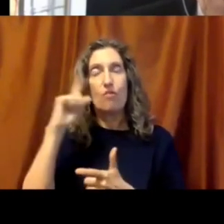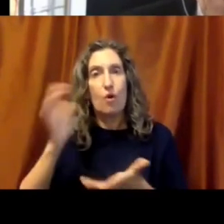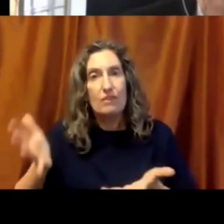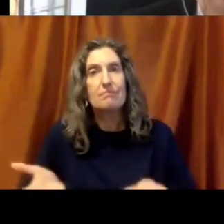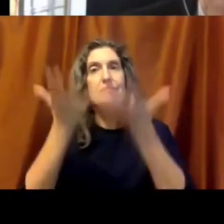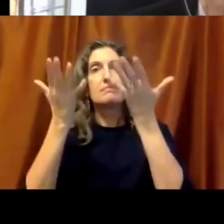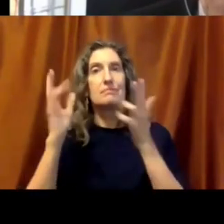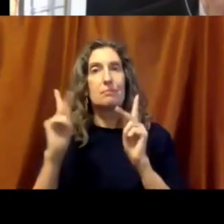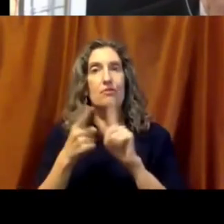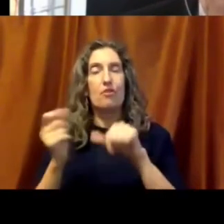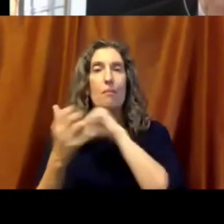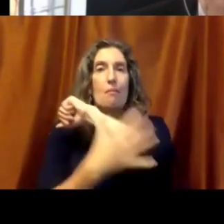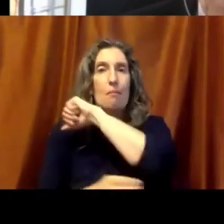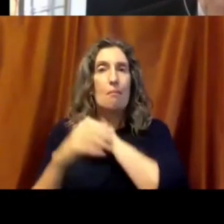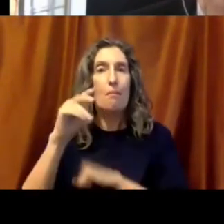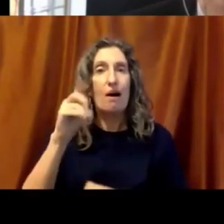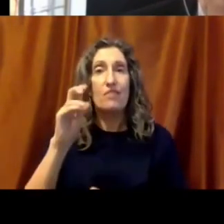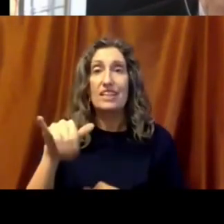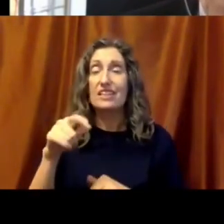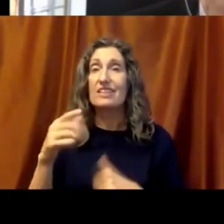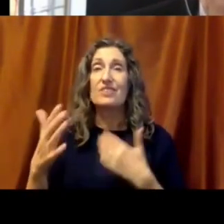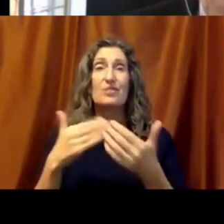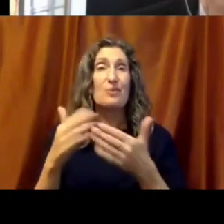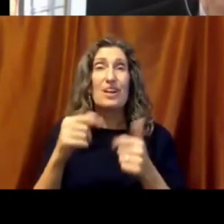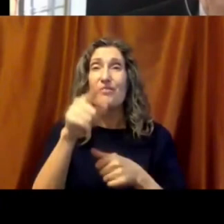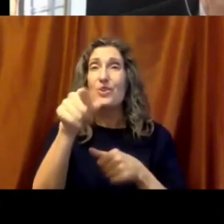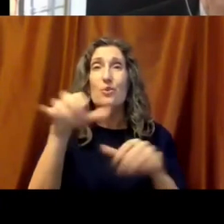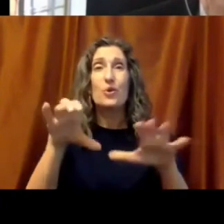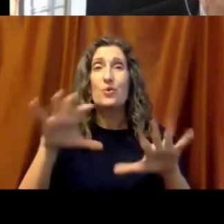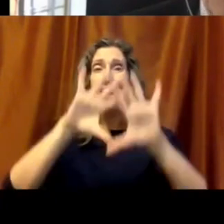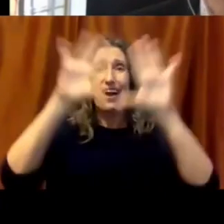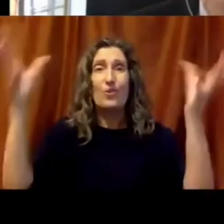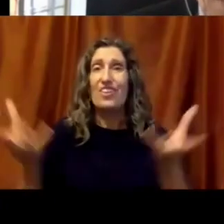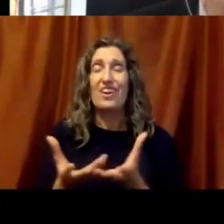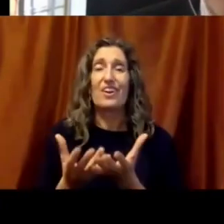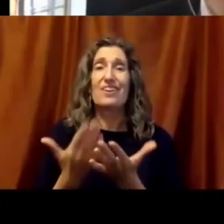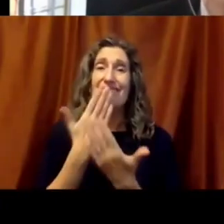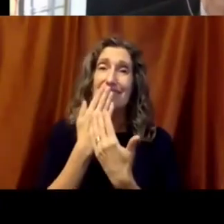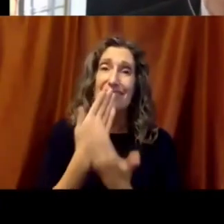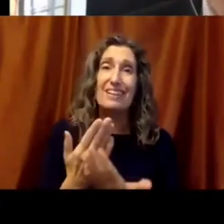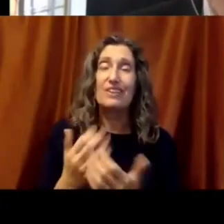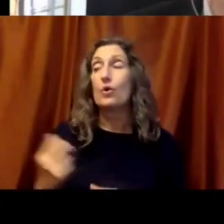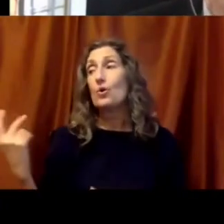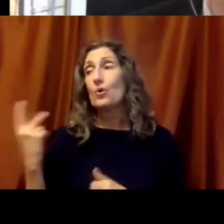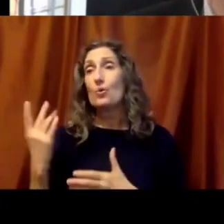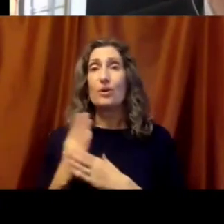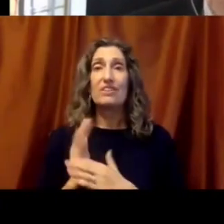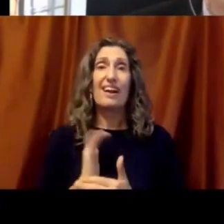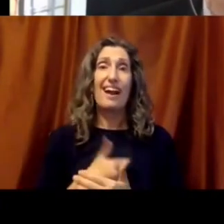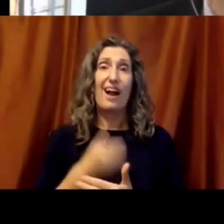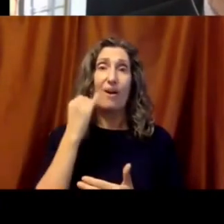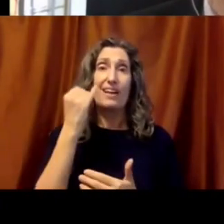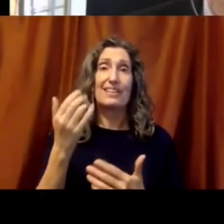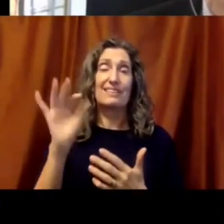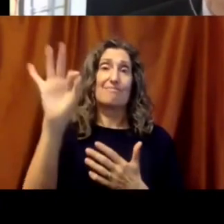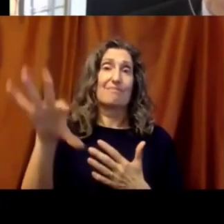countries, their own communities, their own neighborhoods, thank you. I think we're all working on this together. We've shared ideas that we're trying to bring forward in